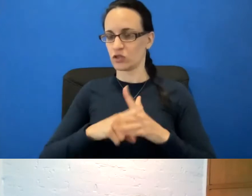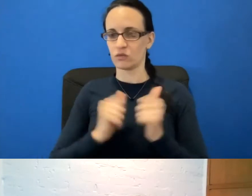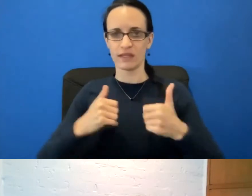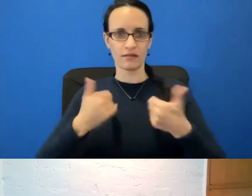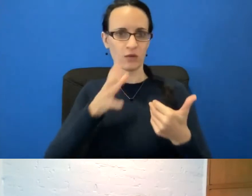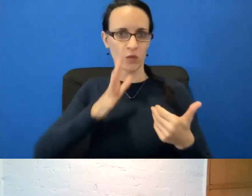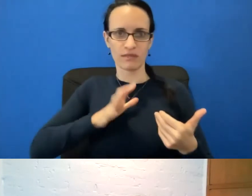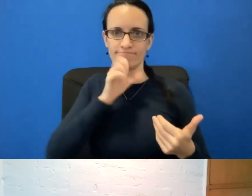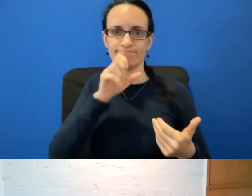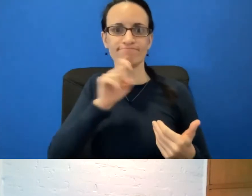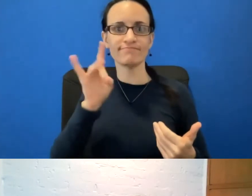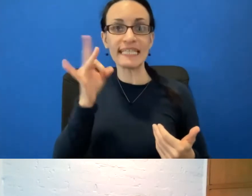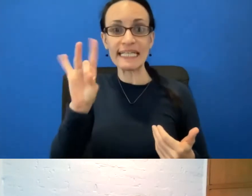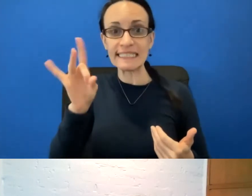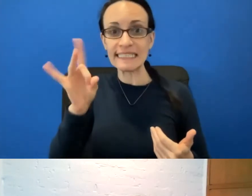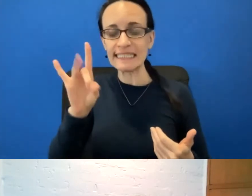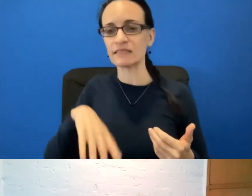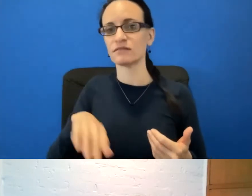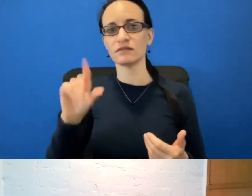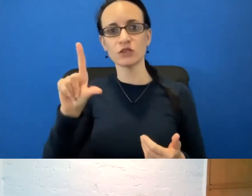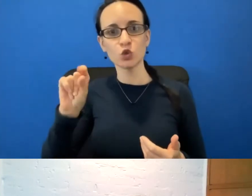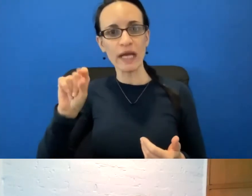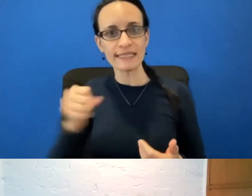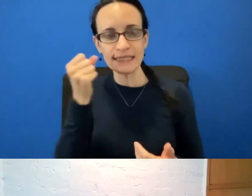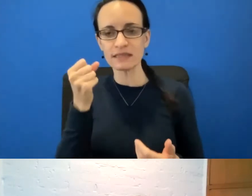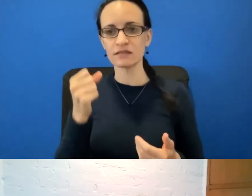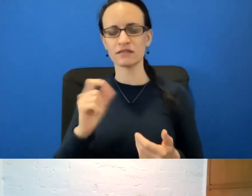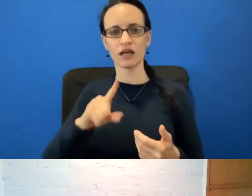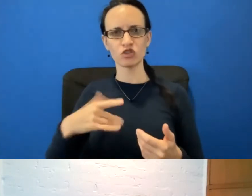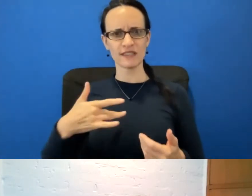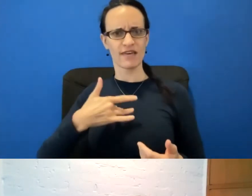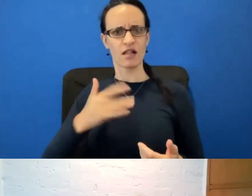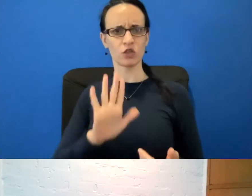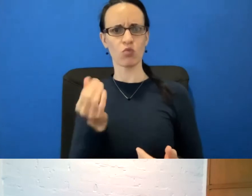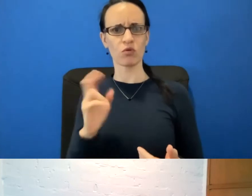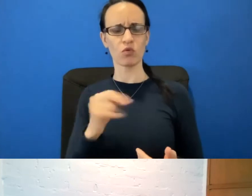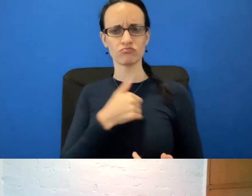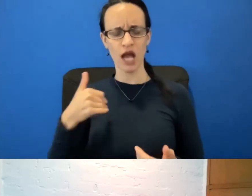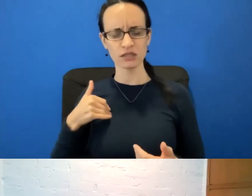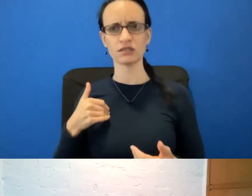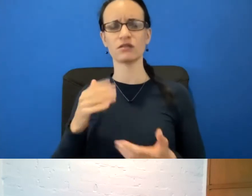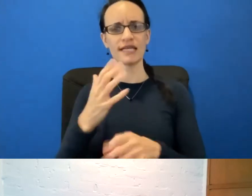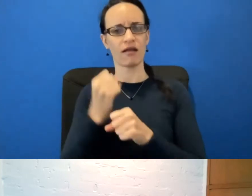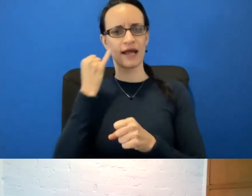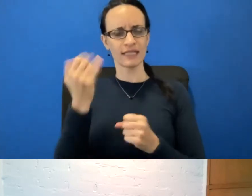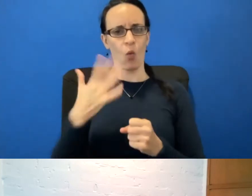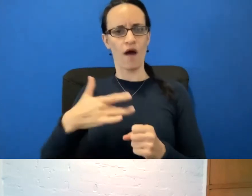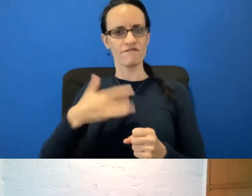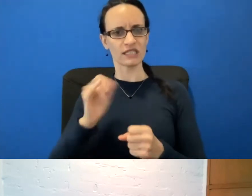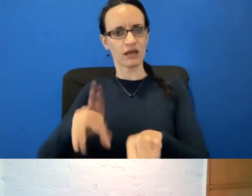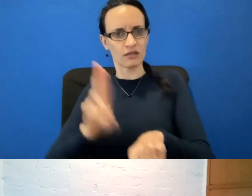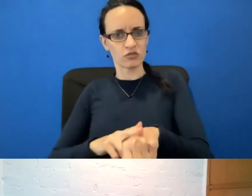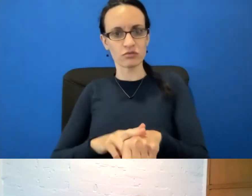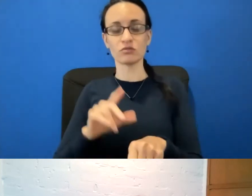at the age of 18 or in their 20s, about just feeling your breasts, knowing what things feel like. If something doesn't feel right or feels